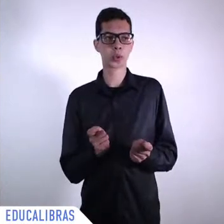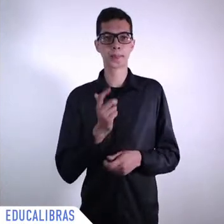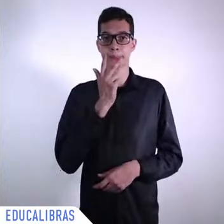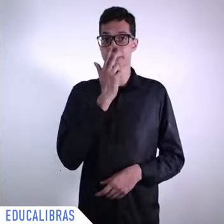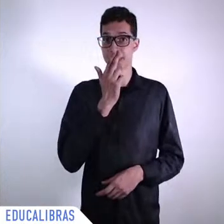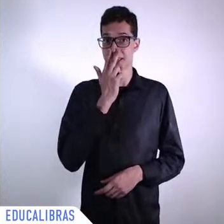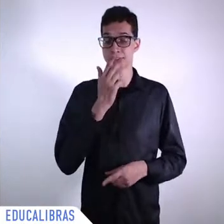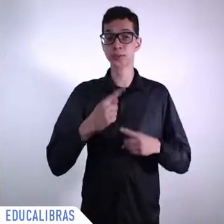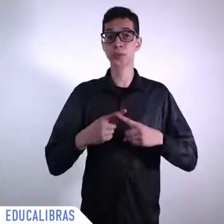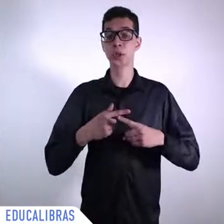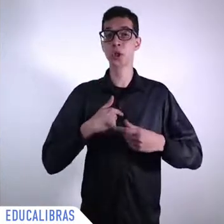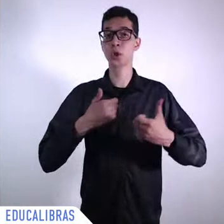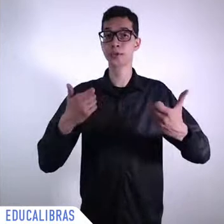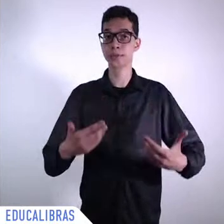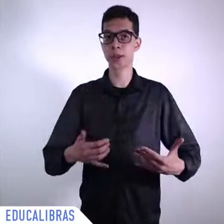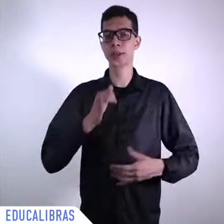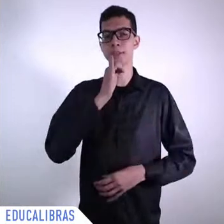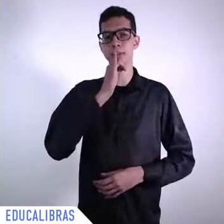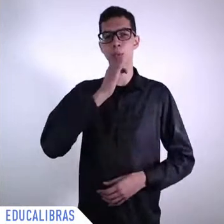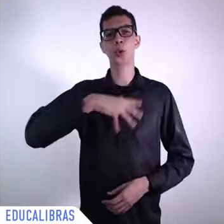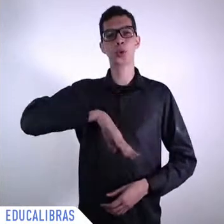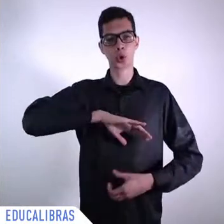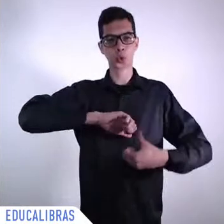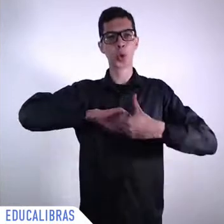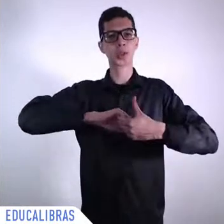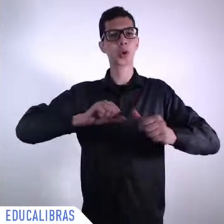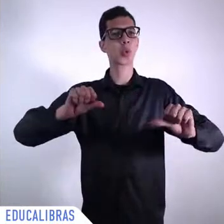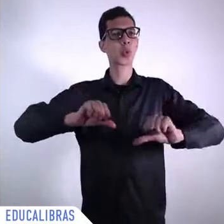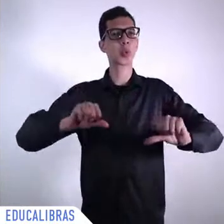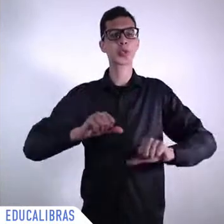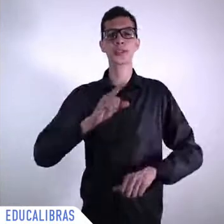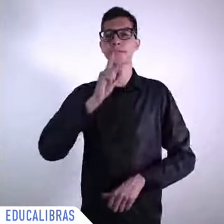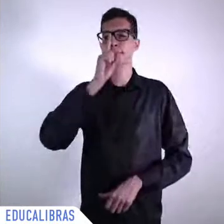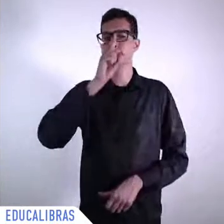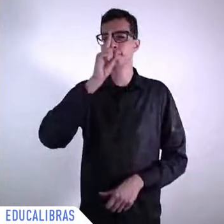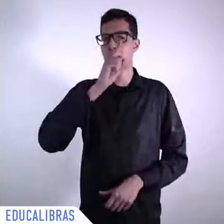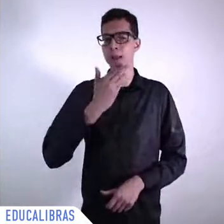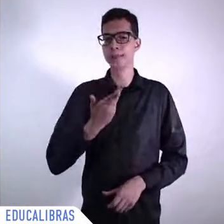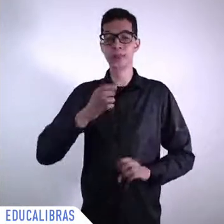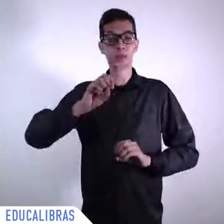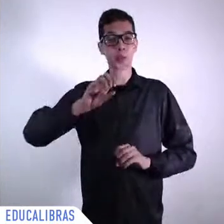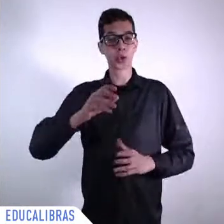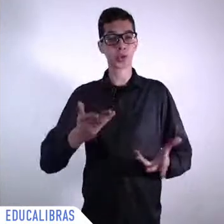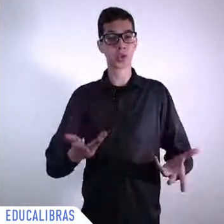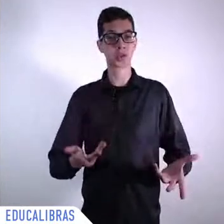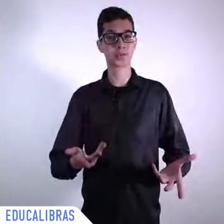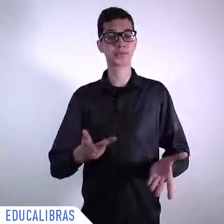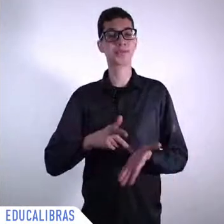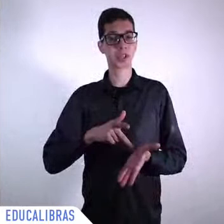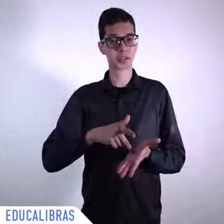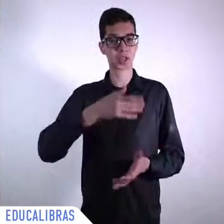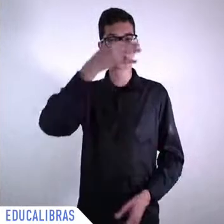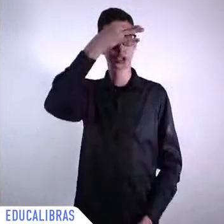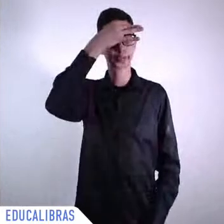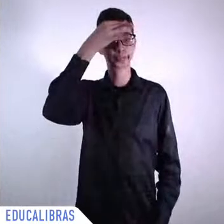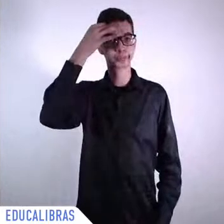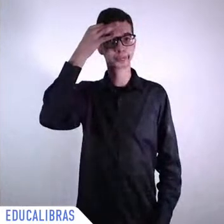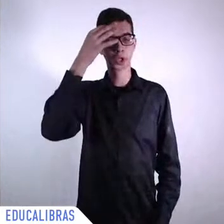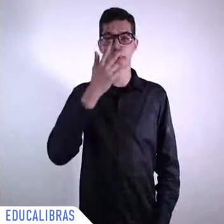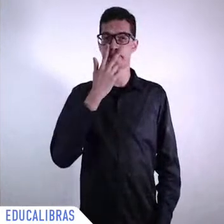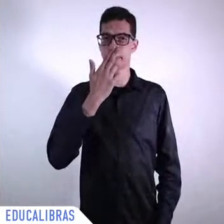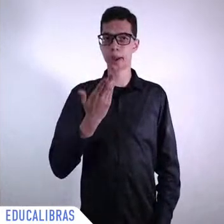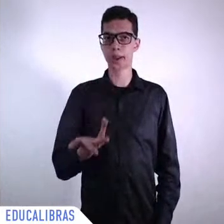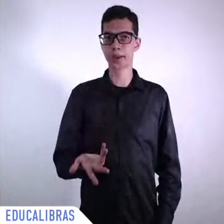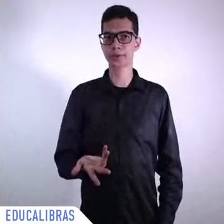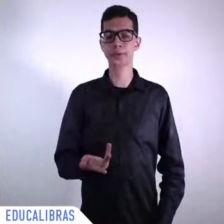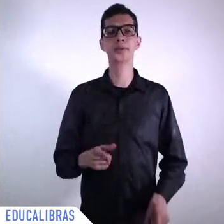a lot of ignorance that is there and there is of course the deliberate use of this type of manipulation